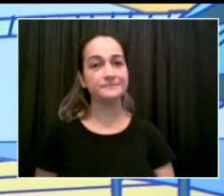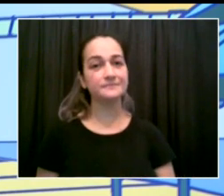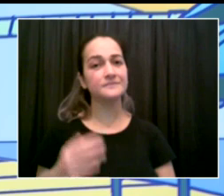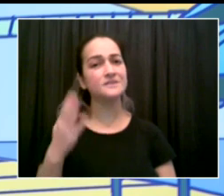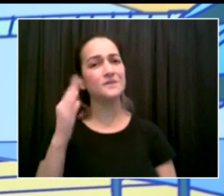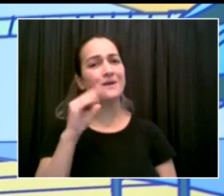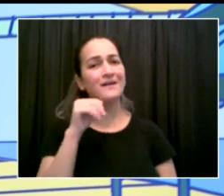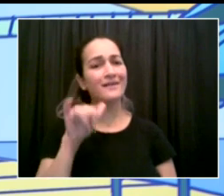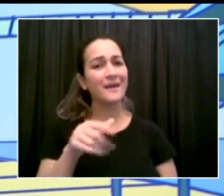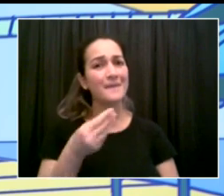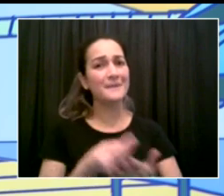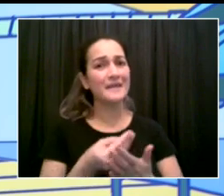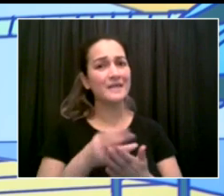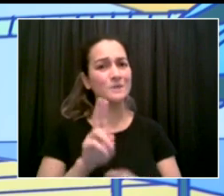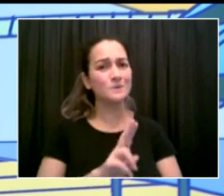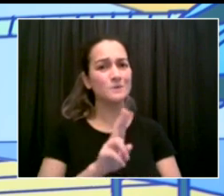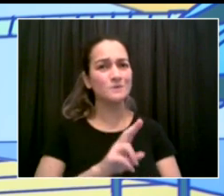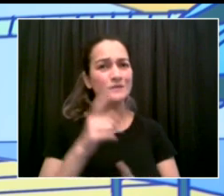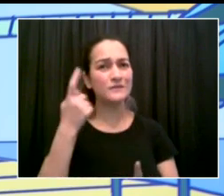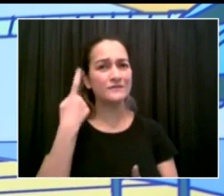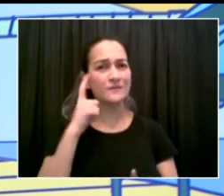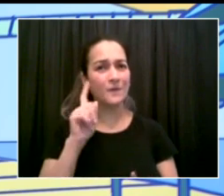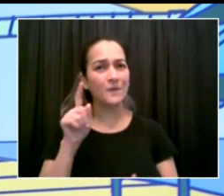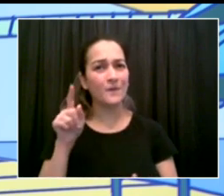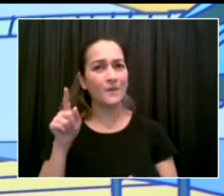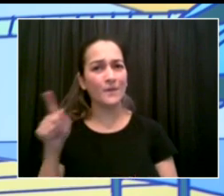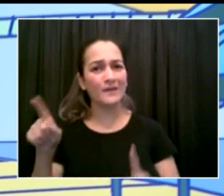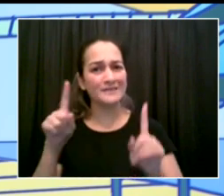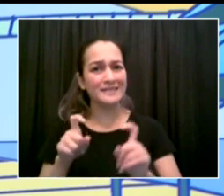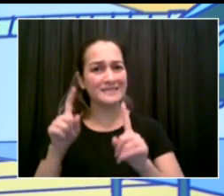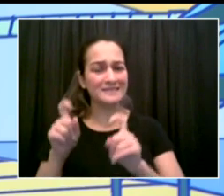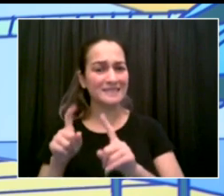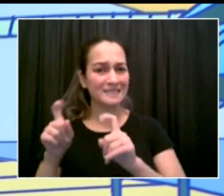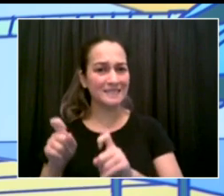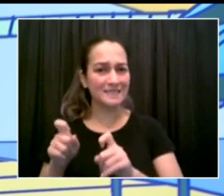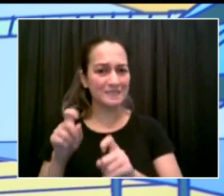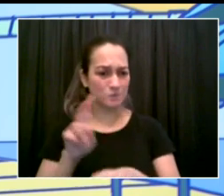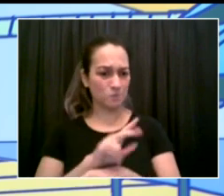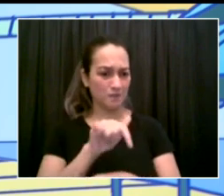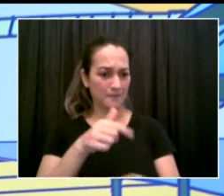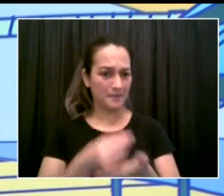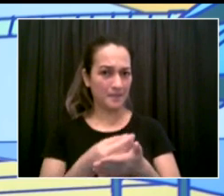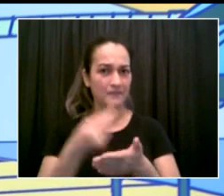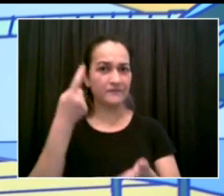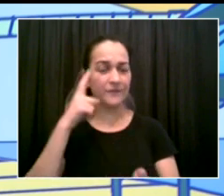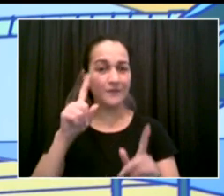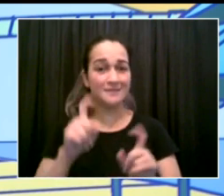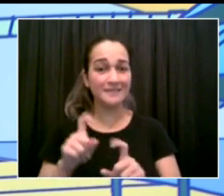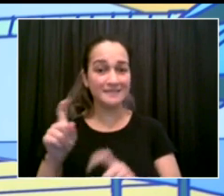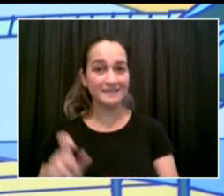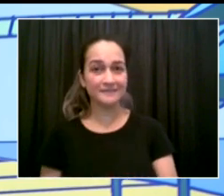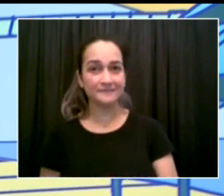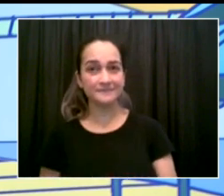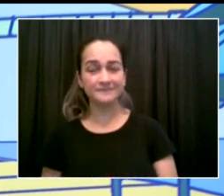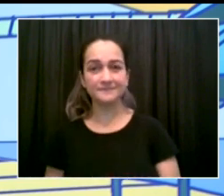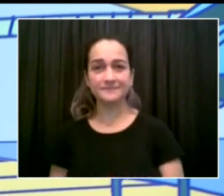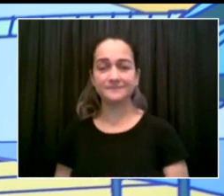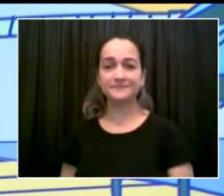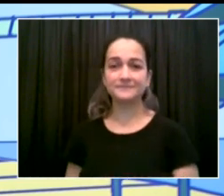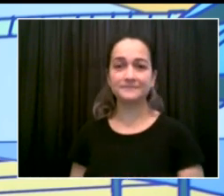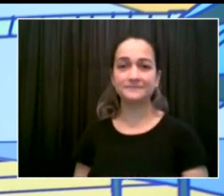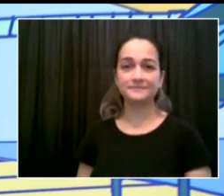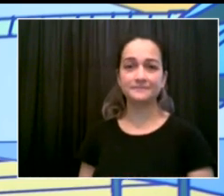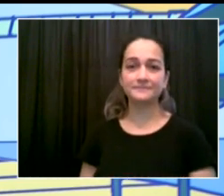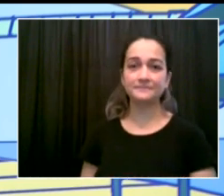That's a big question, good question, but we'll have to really get you a breakout, Dana. A lot of different elements to it.